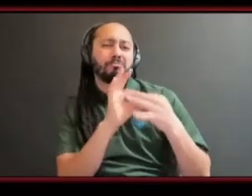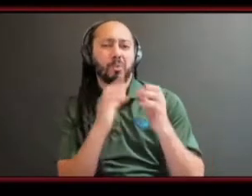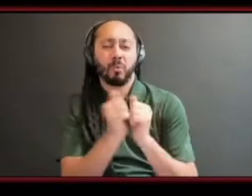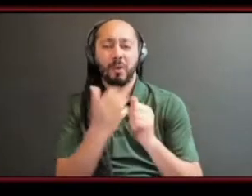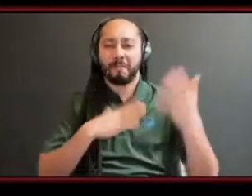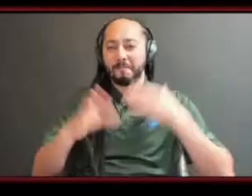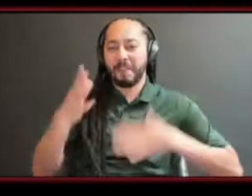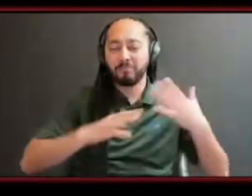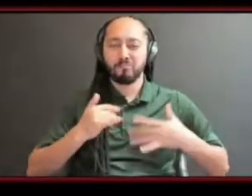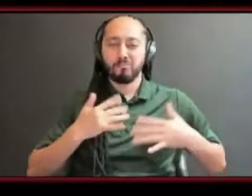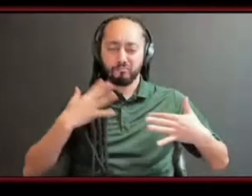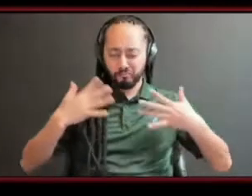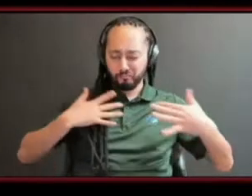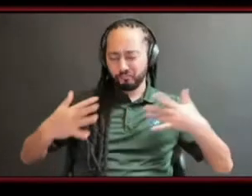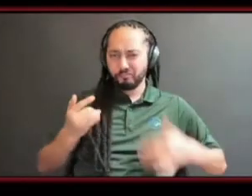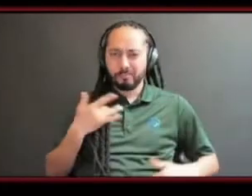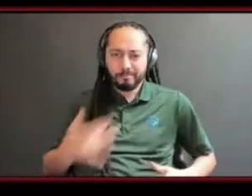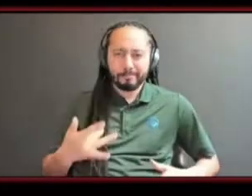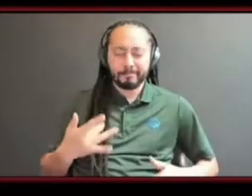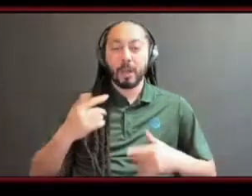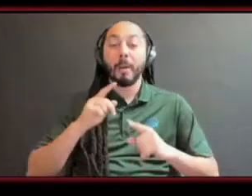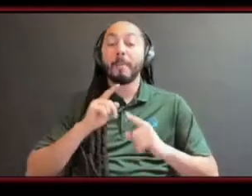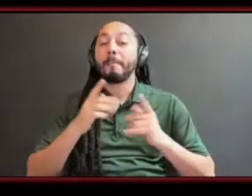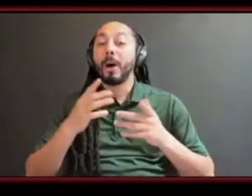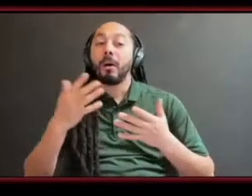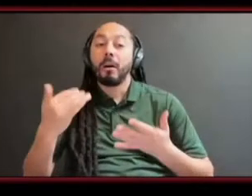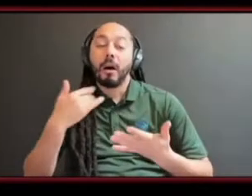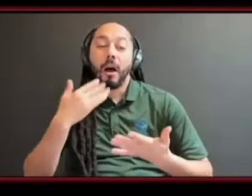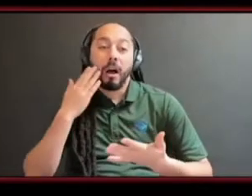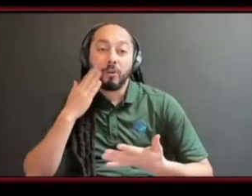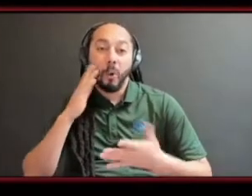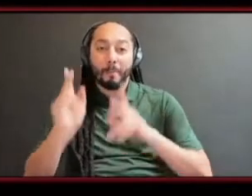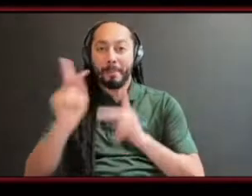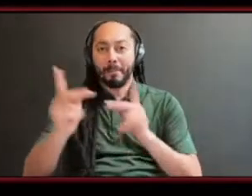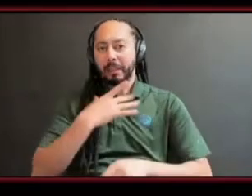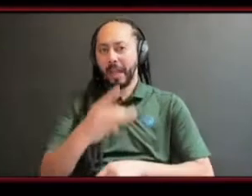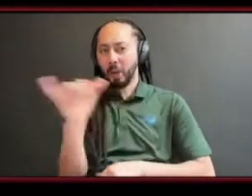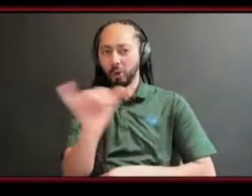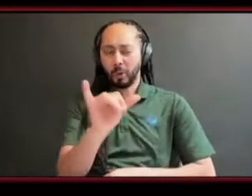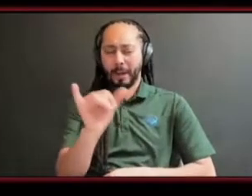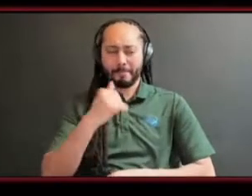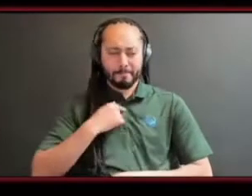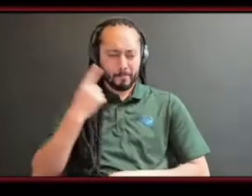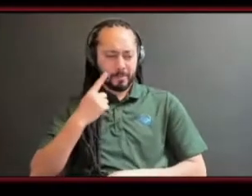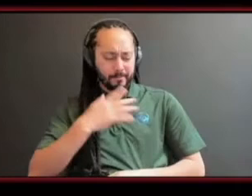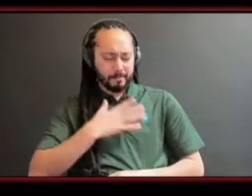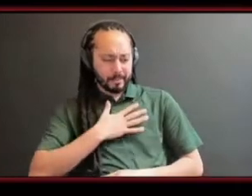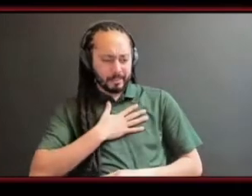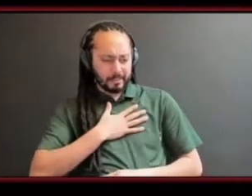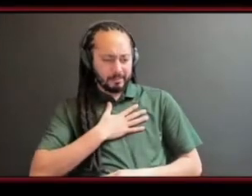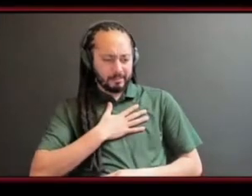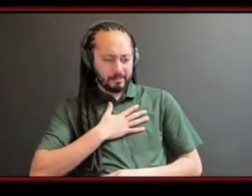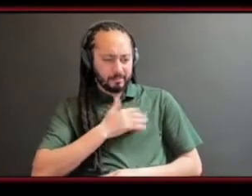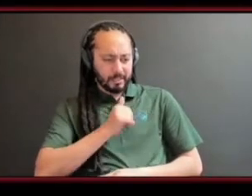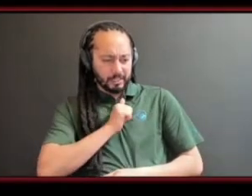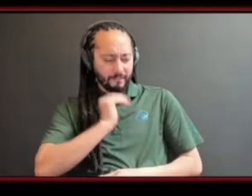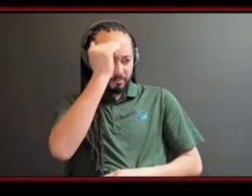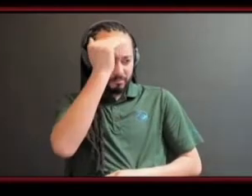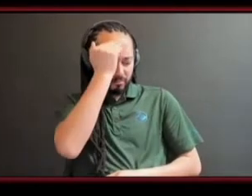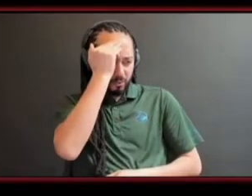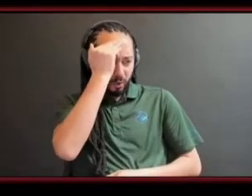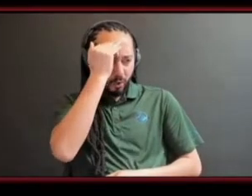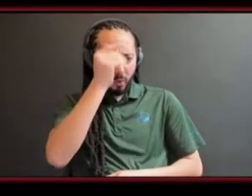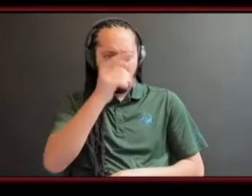i liked and stuff like that so and i kind of feel like i knew what people like so i figured like hey let me let me try to do this the fashion thing